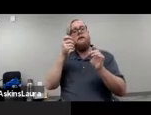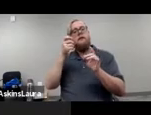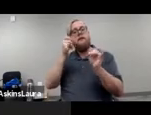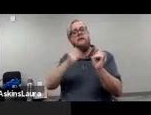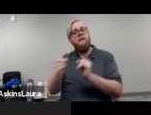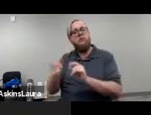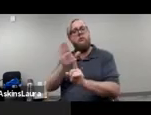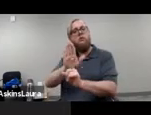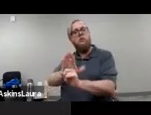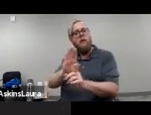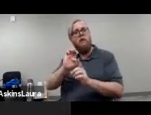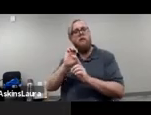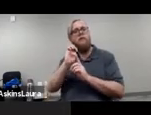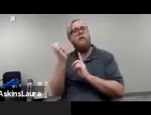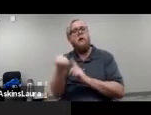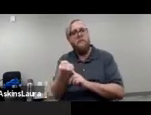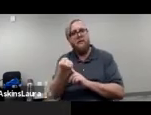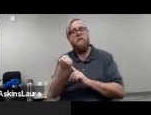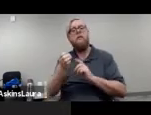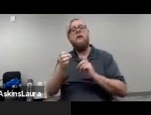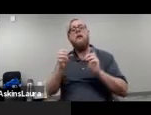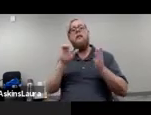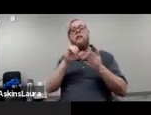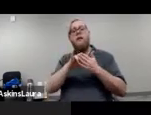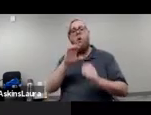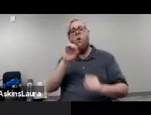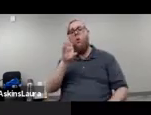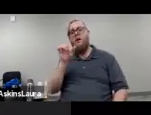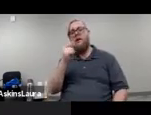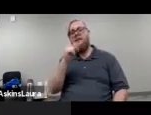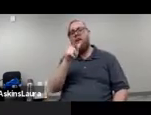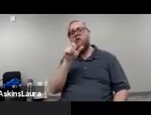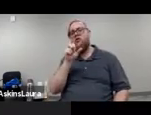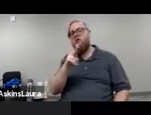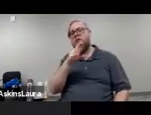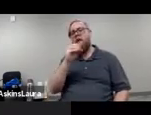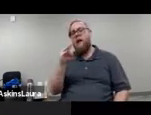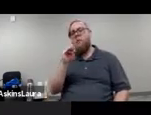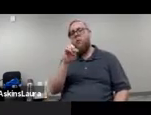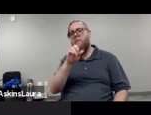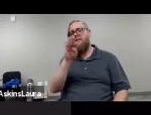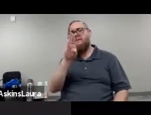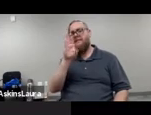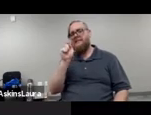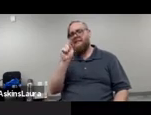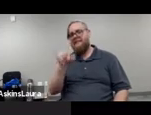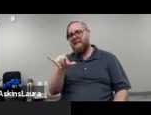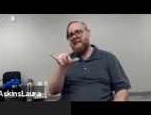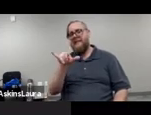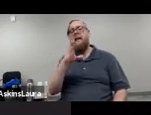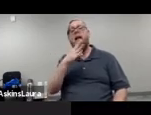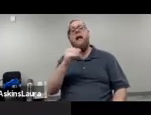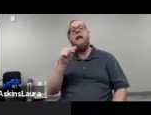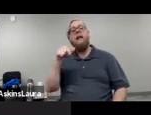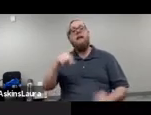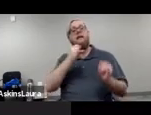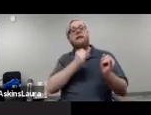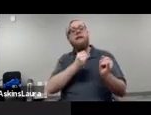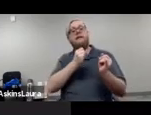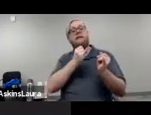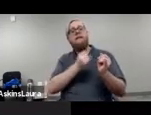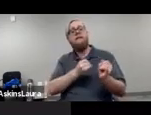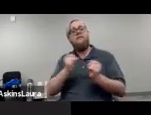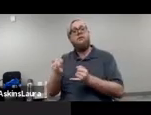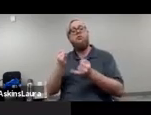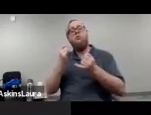persons with vision loss is known as orientation and mobility, independent living skills such as